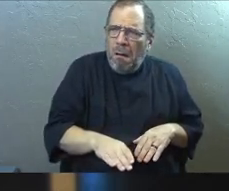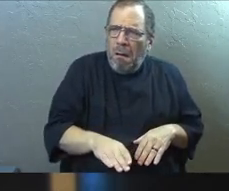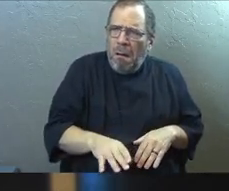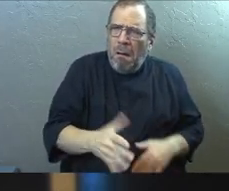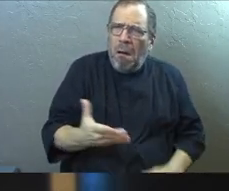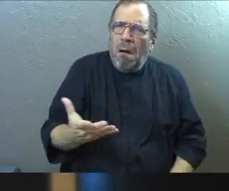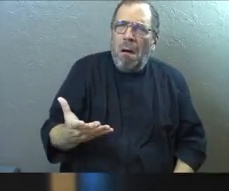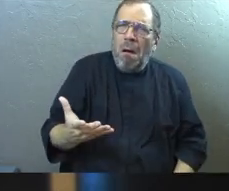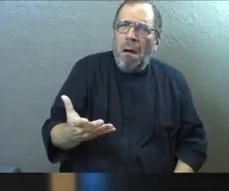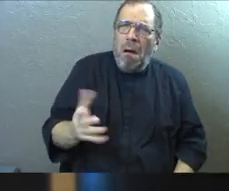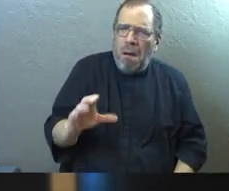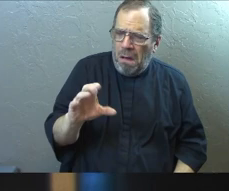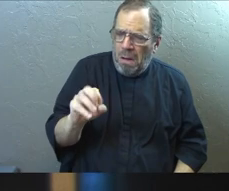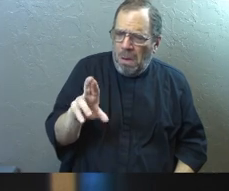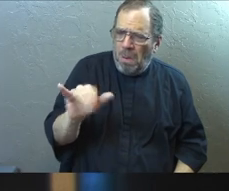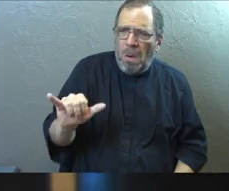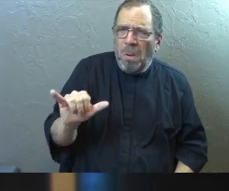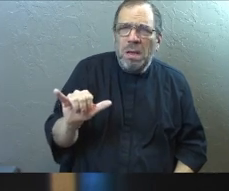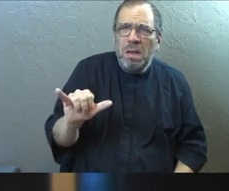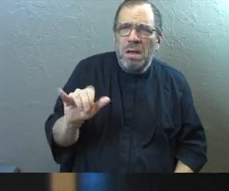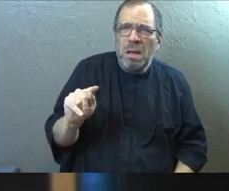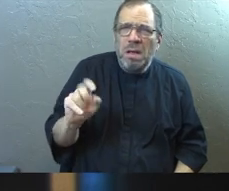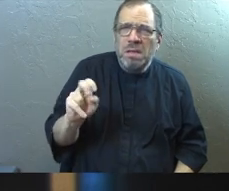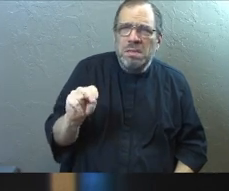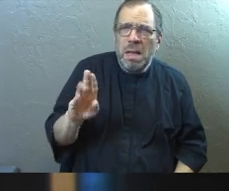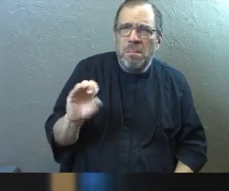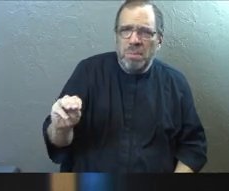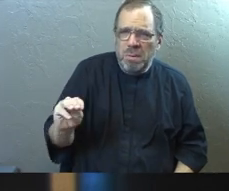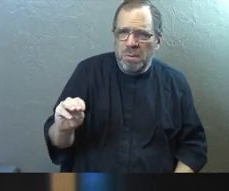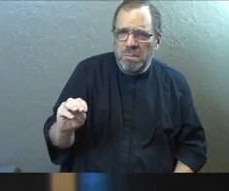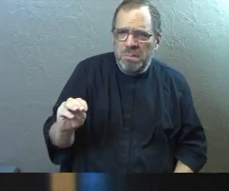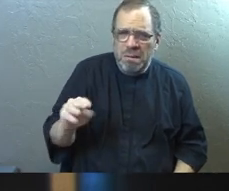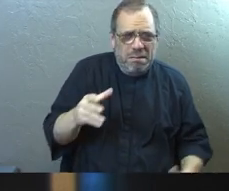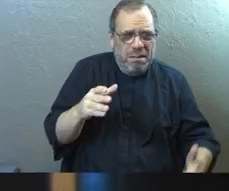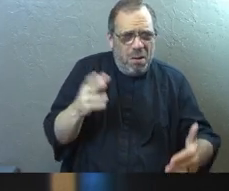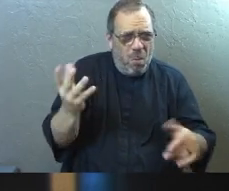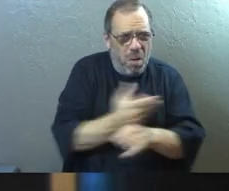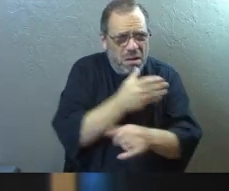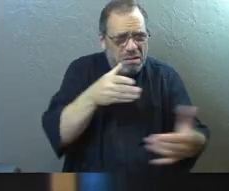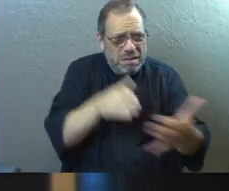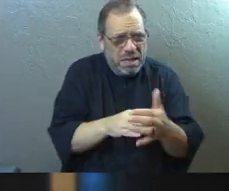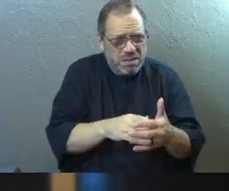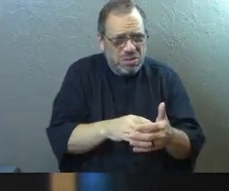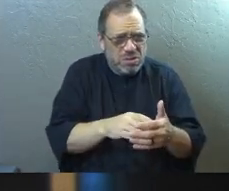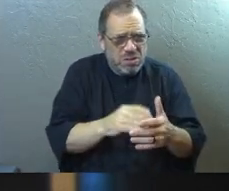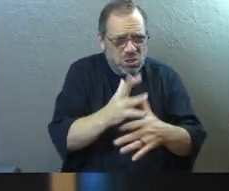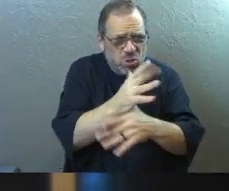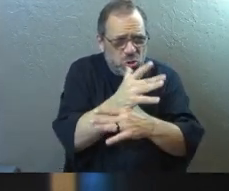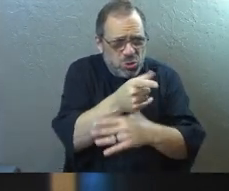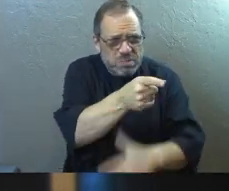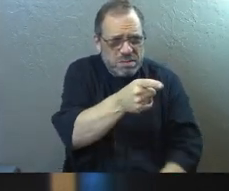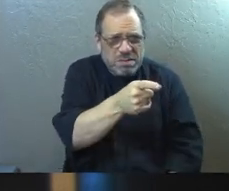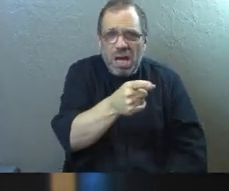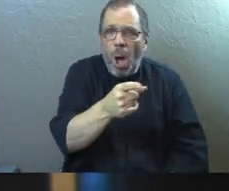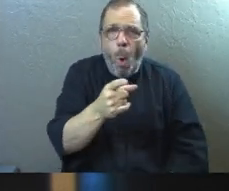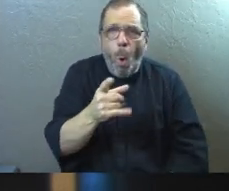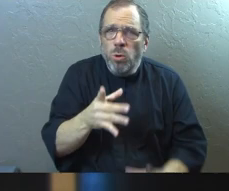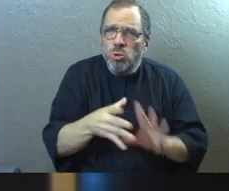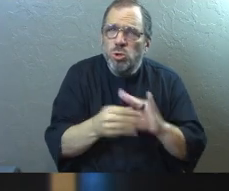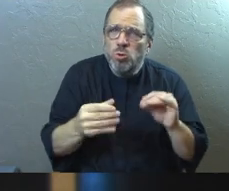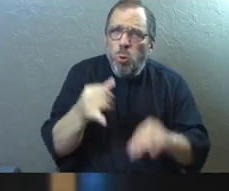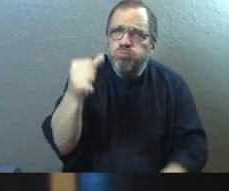little Corrie 10 boom won against the Nazis. It's a crazy story.